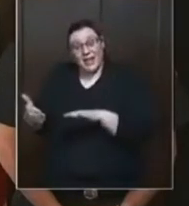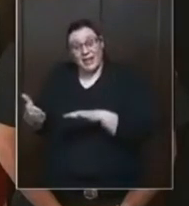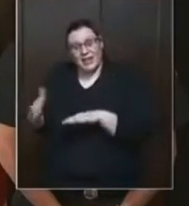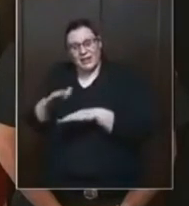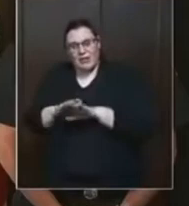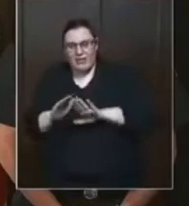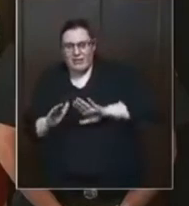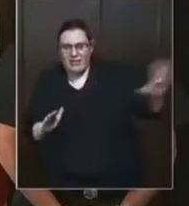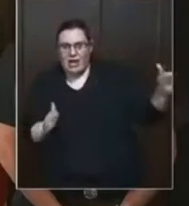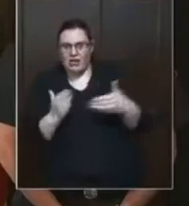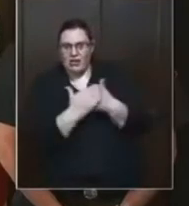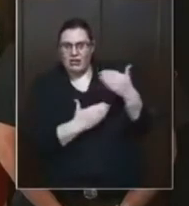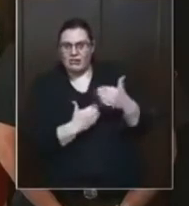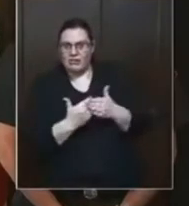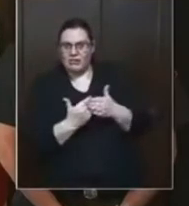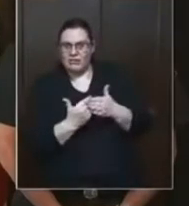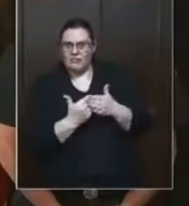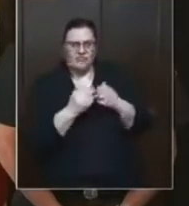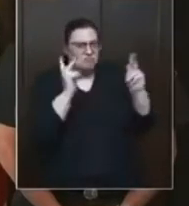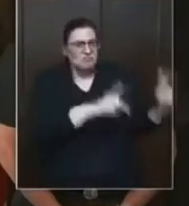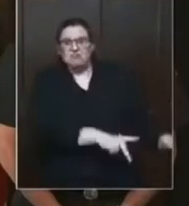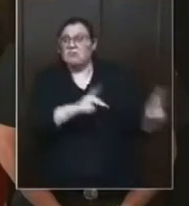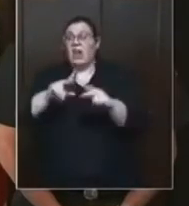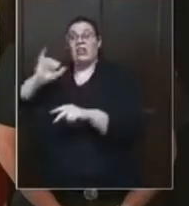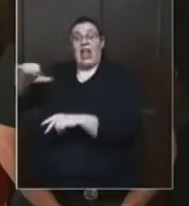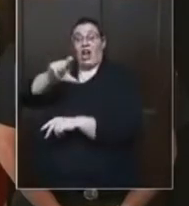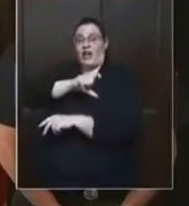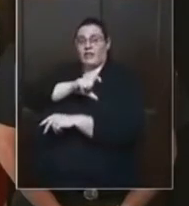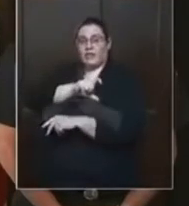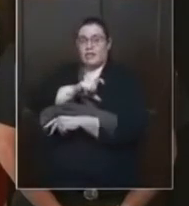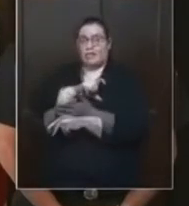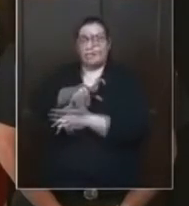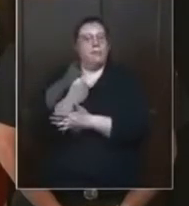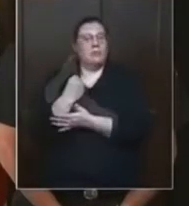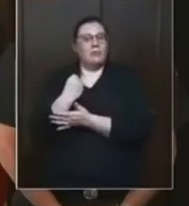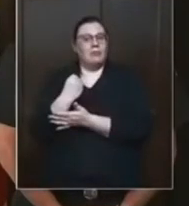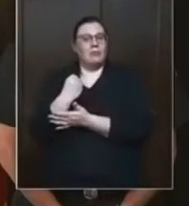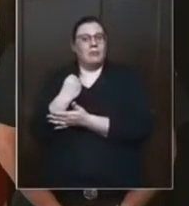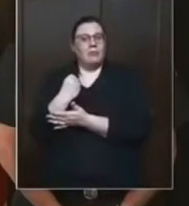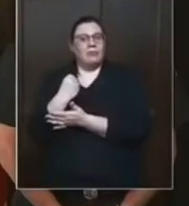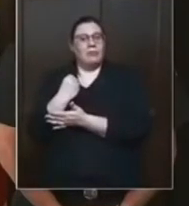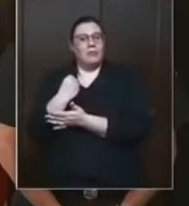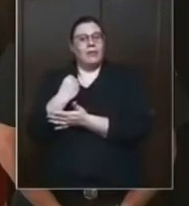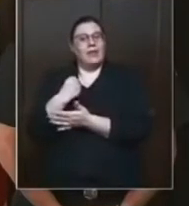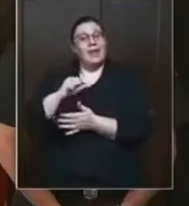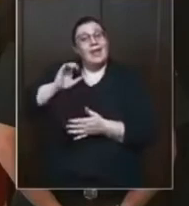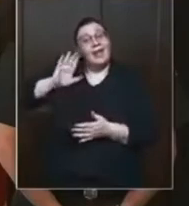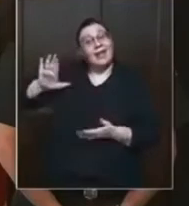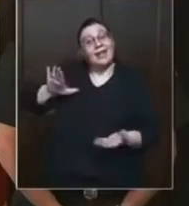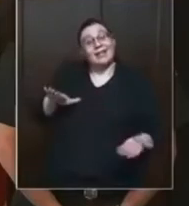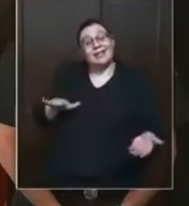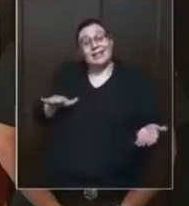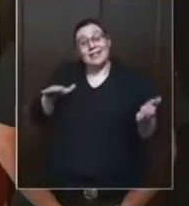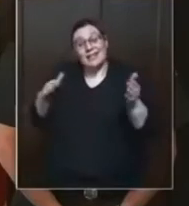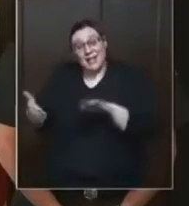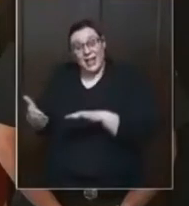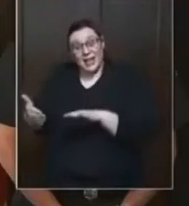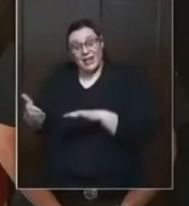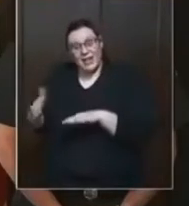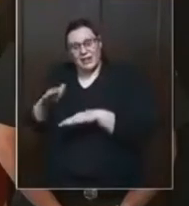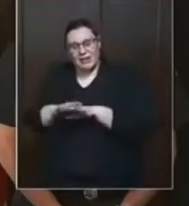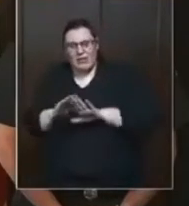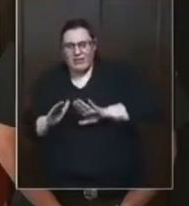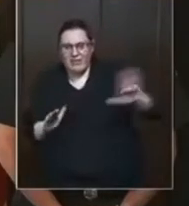even as she has rewarded you. So, pay back. Pay back's a bitch. Okay?